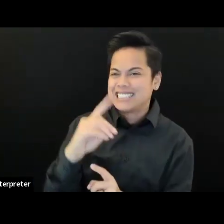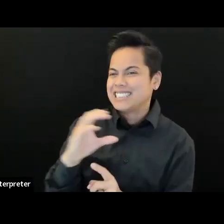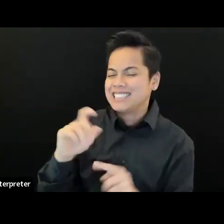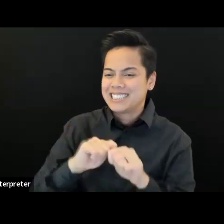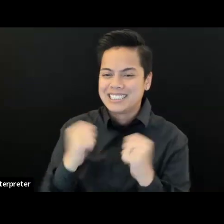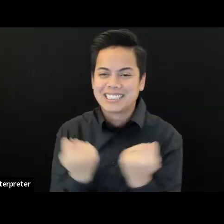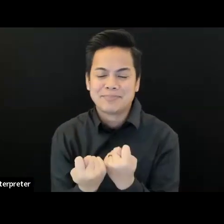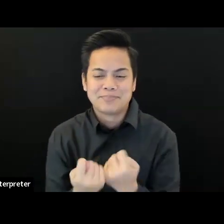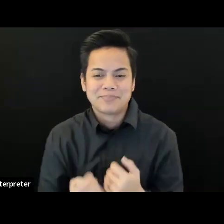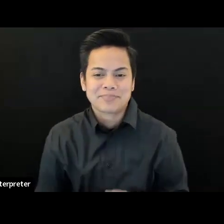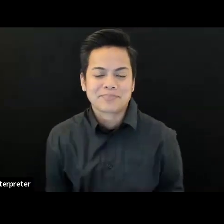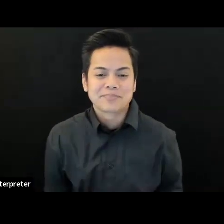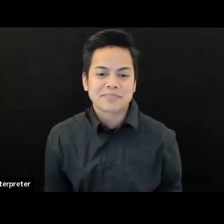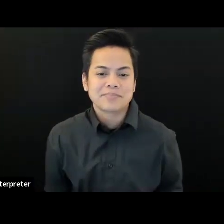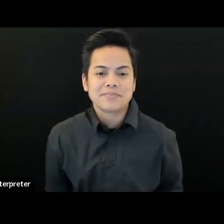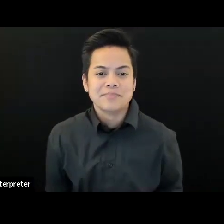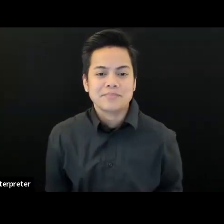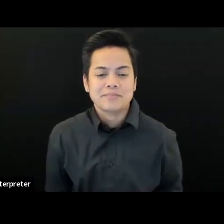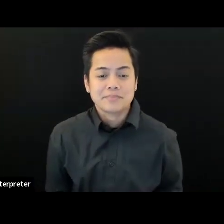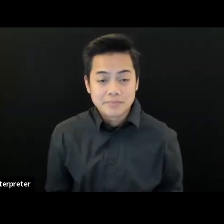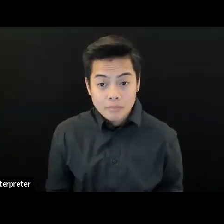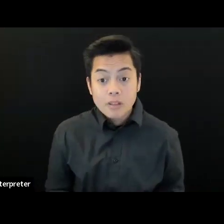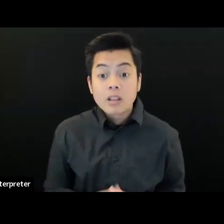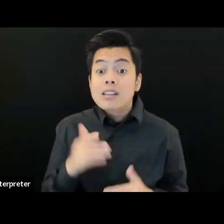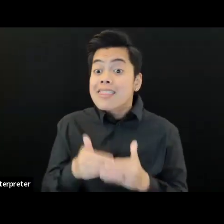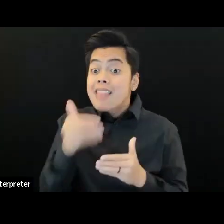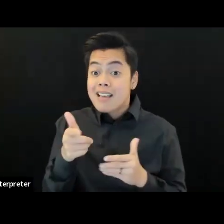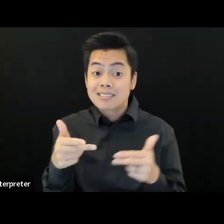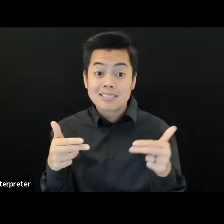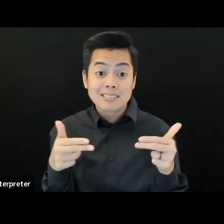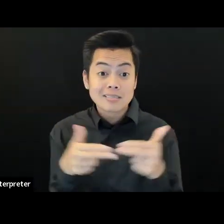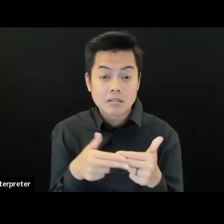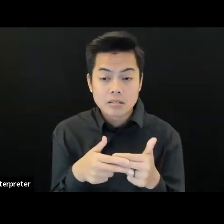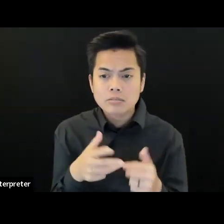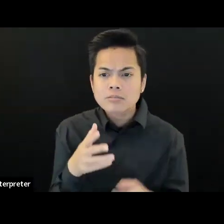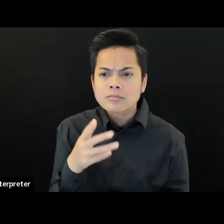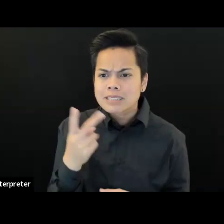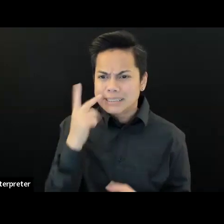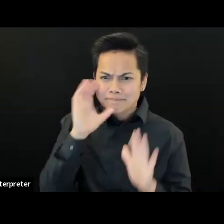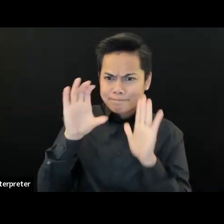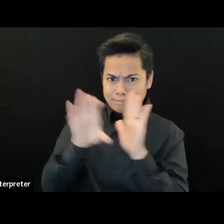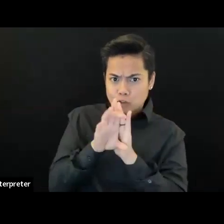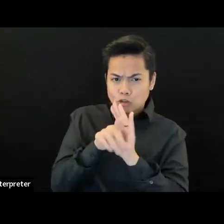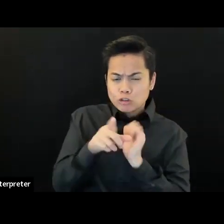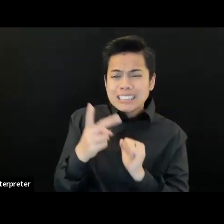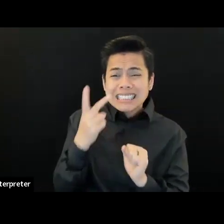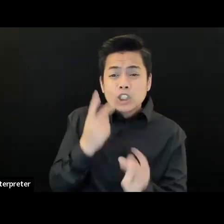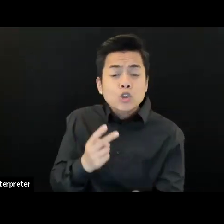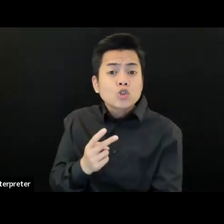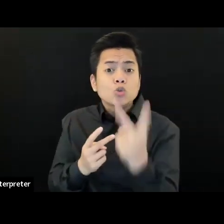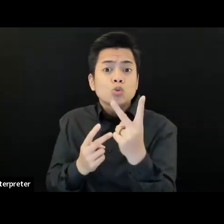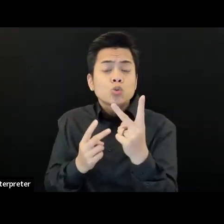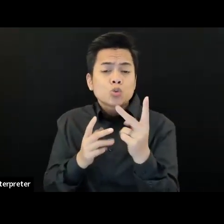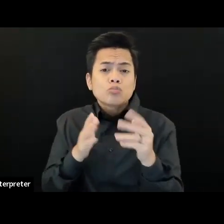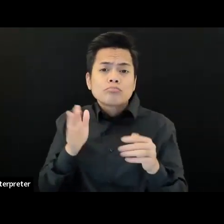On the next slide, we see two young disabled folks crafting together.